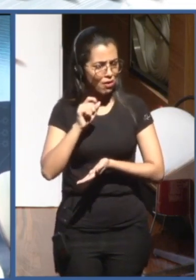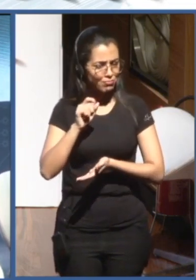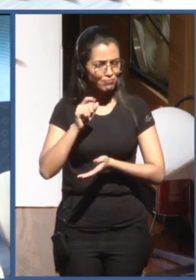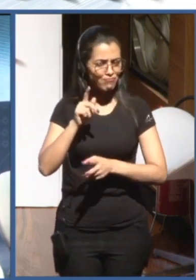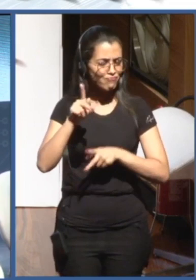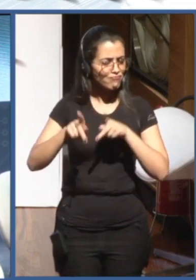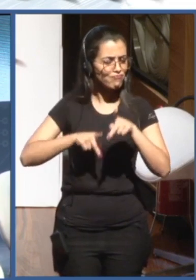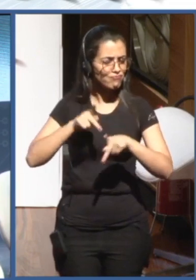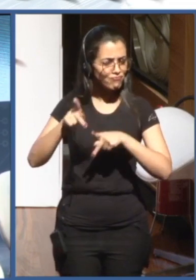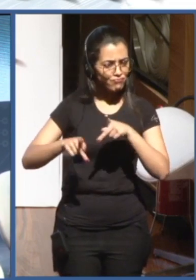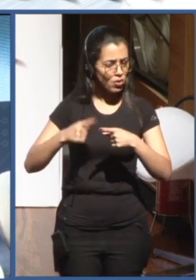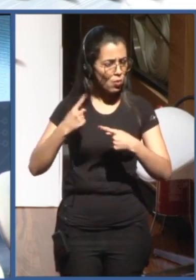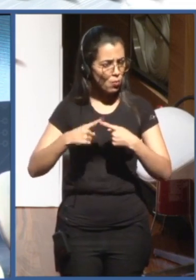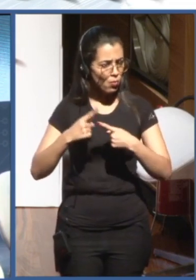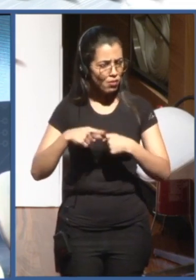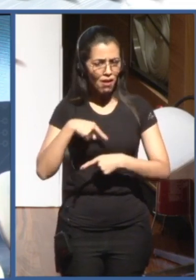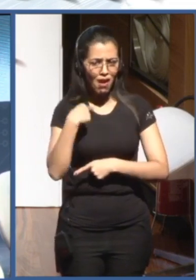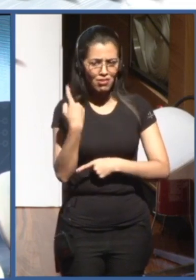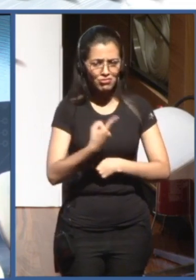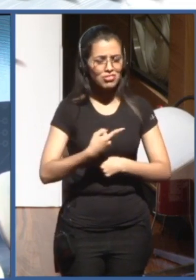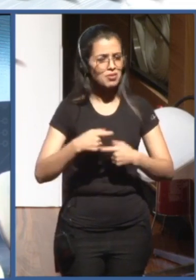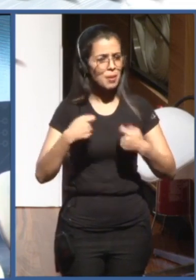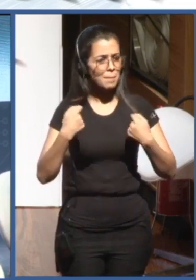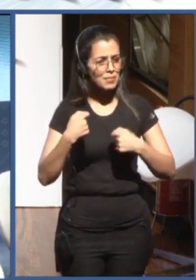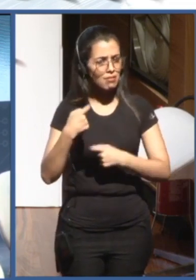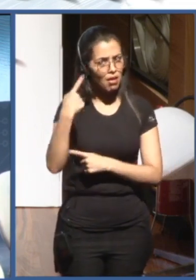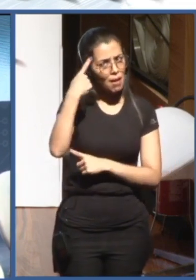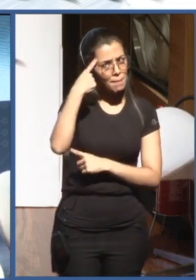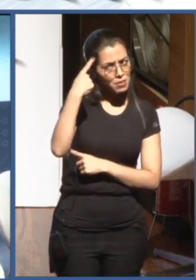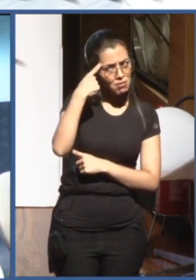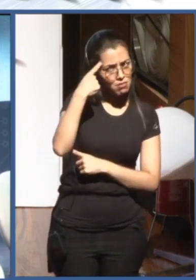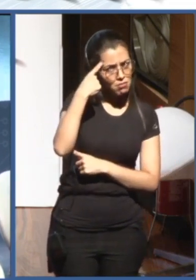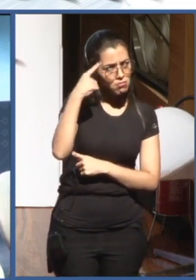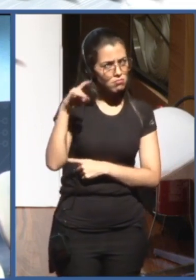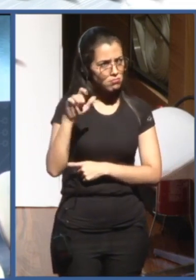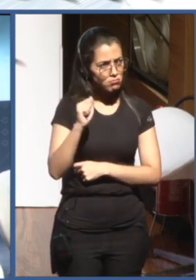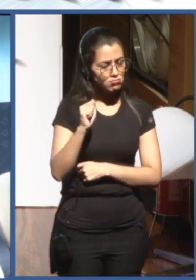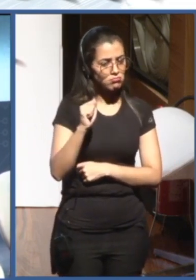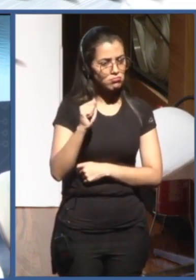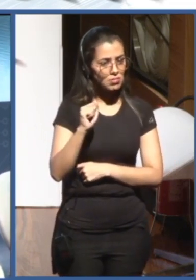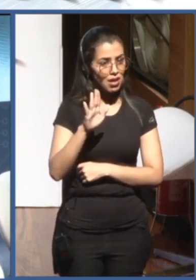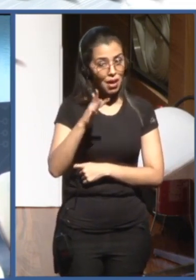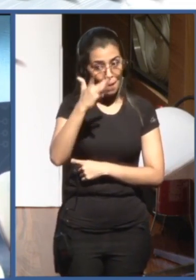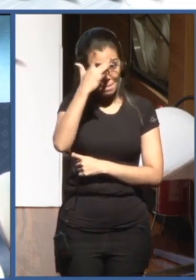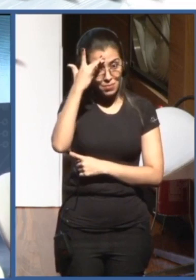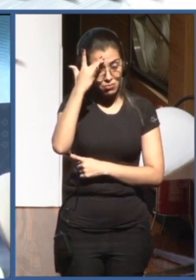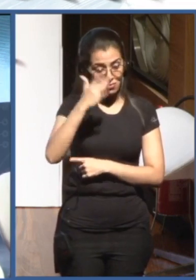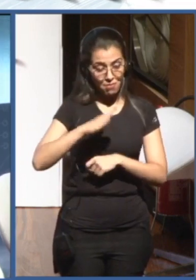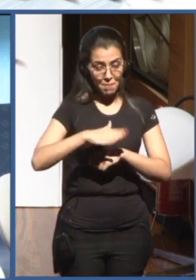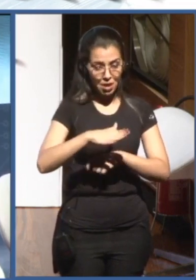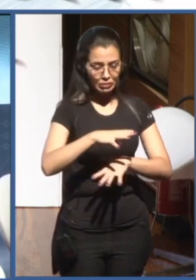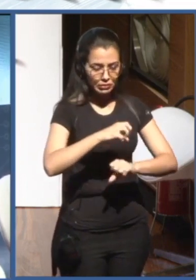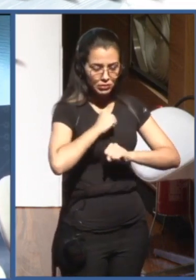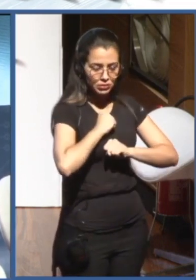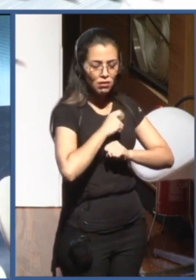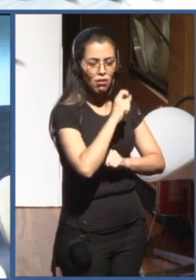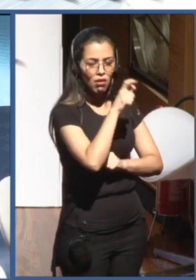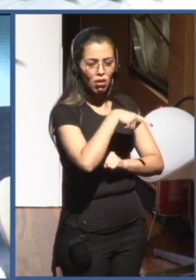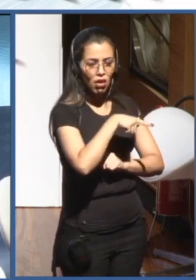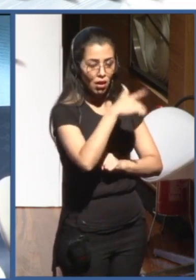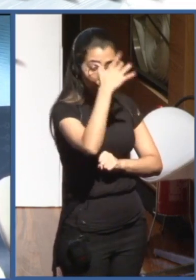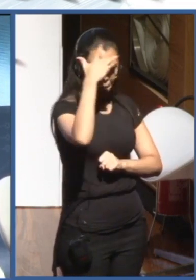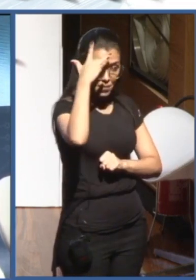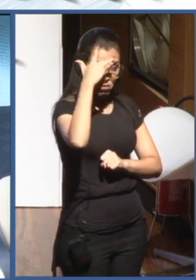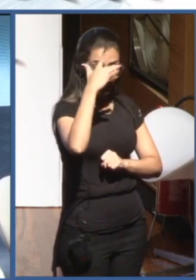think about the impact of AI, the people who are going to be the most touched by it, also citizens, people around us, so non-experts, non-policy makers.